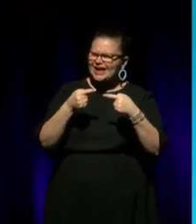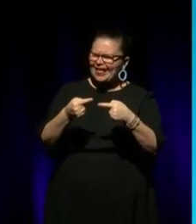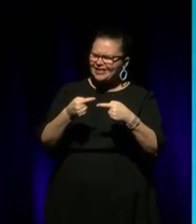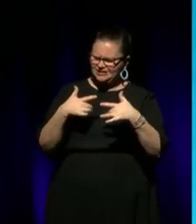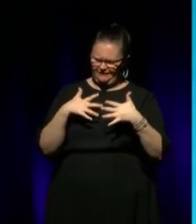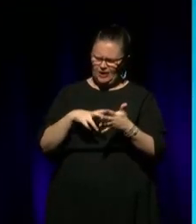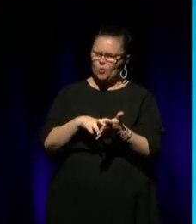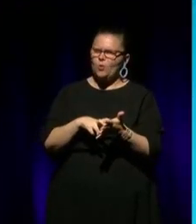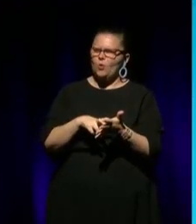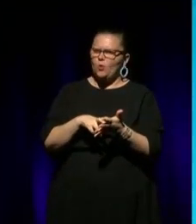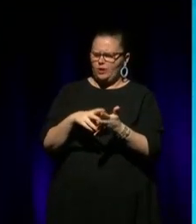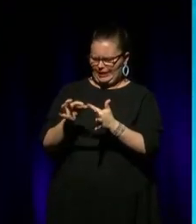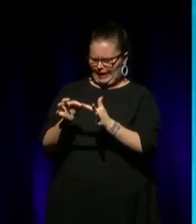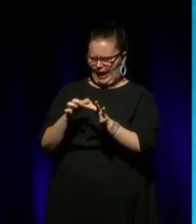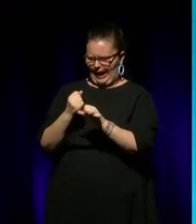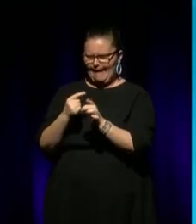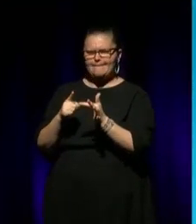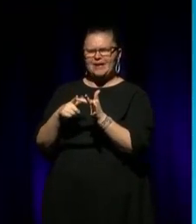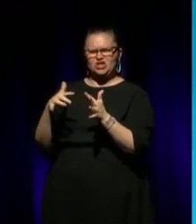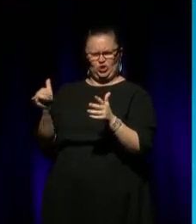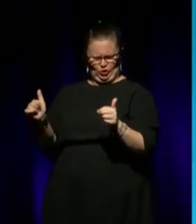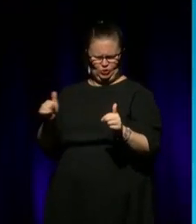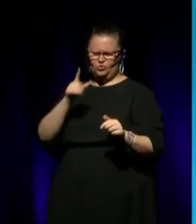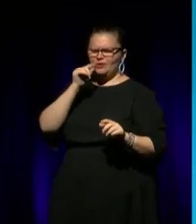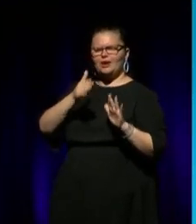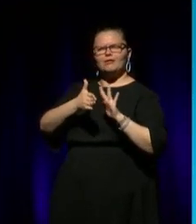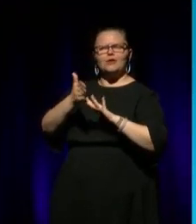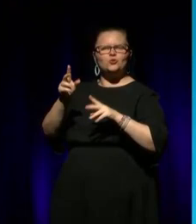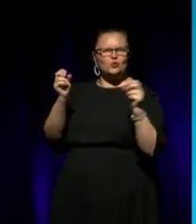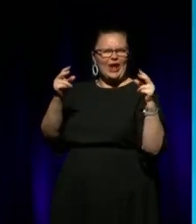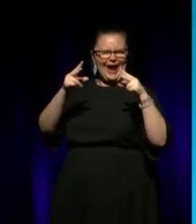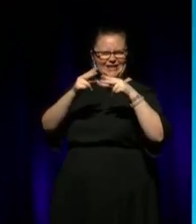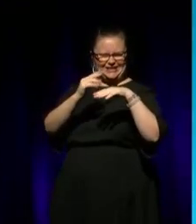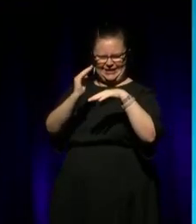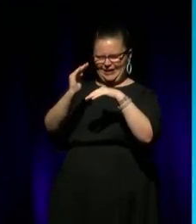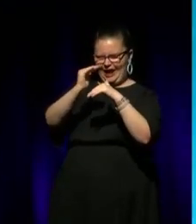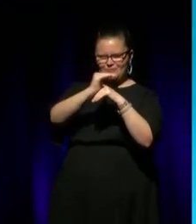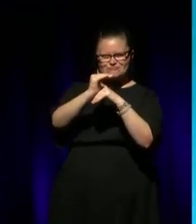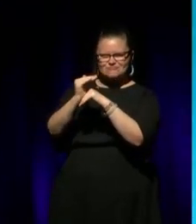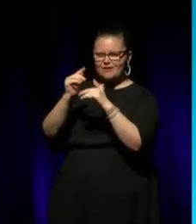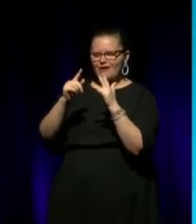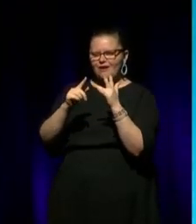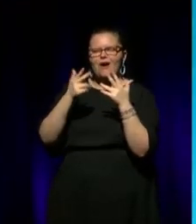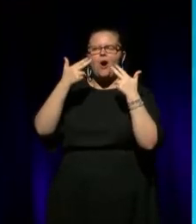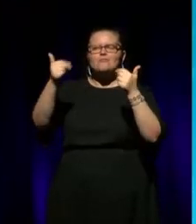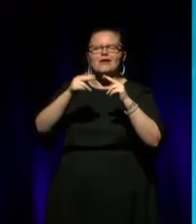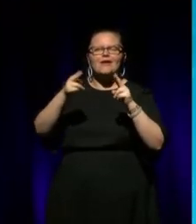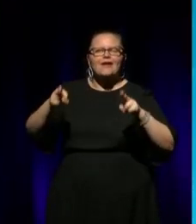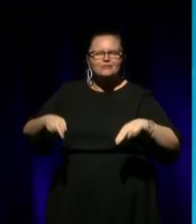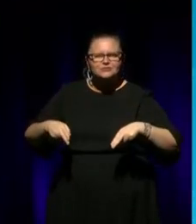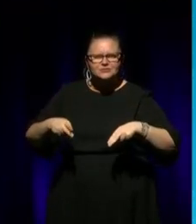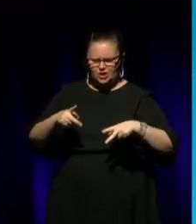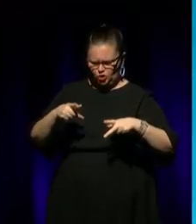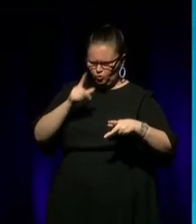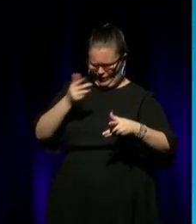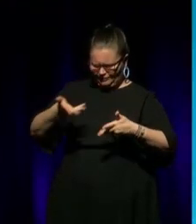and they say, hey, Paige, you've got a platform there, you perform at the Opera House, hey, here's a story. And so, we're entrusted with this story,